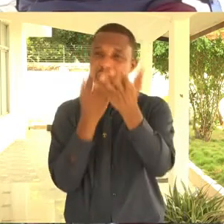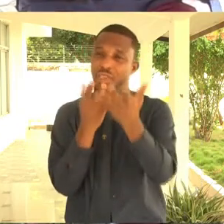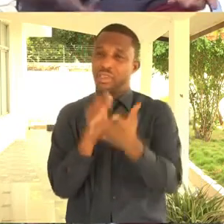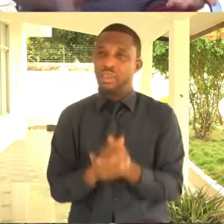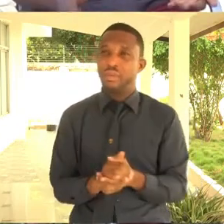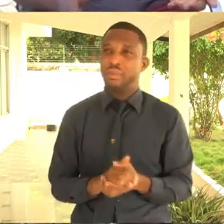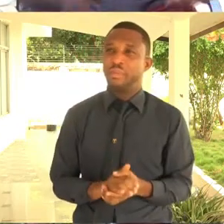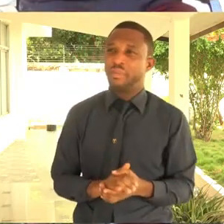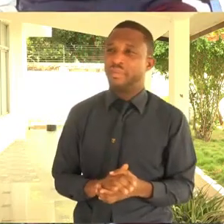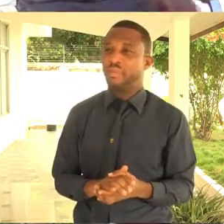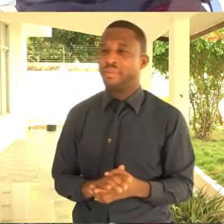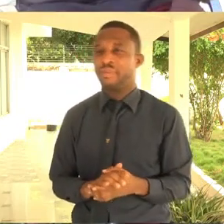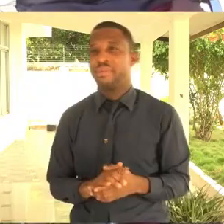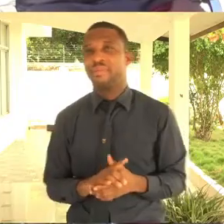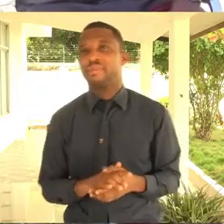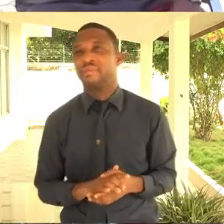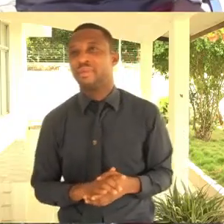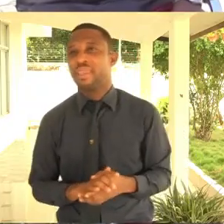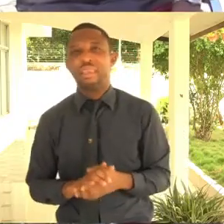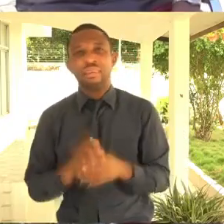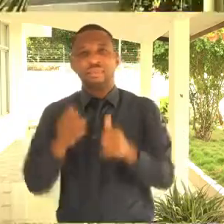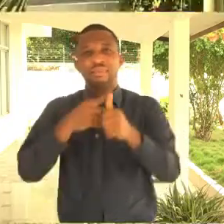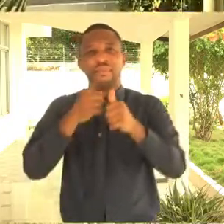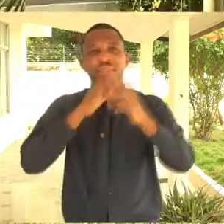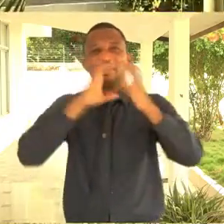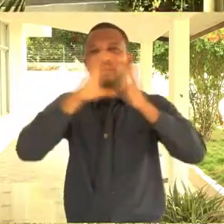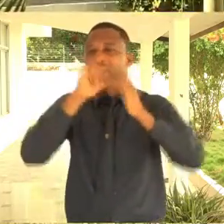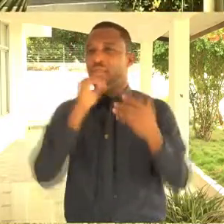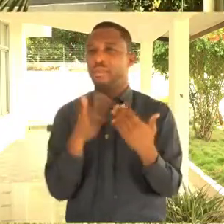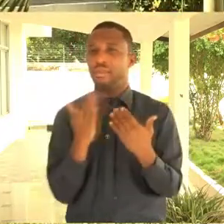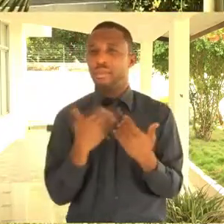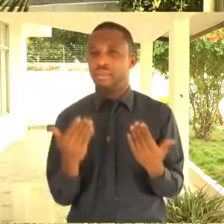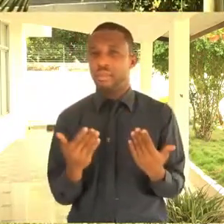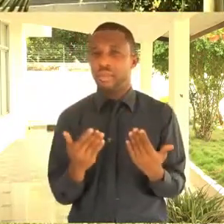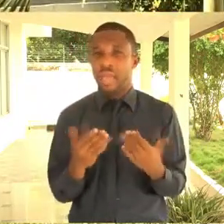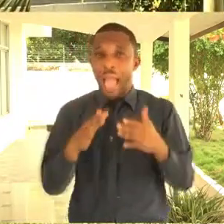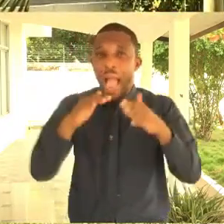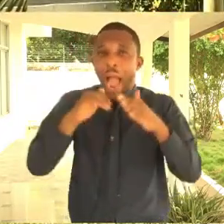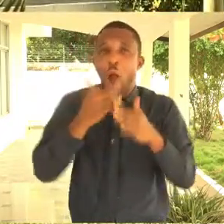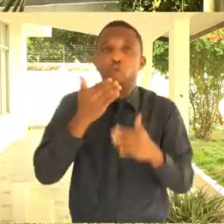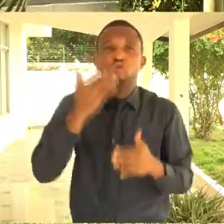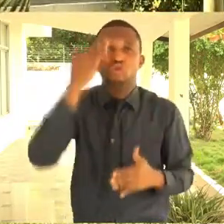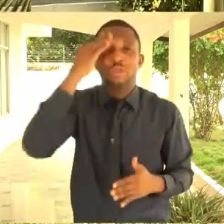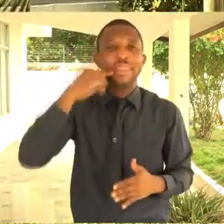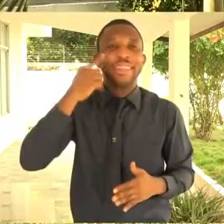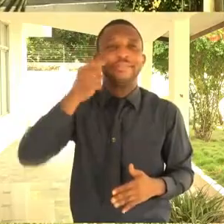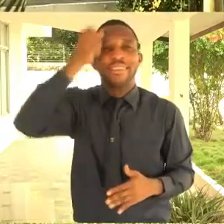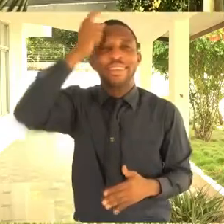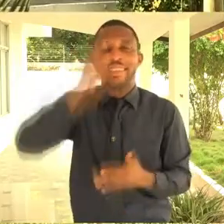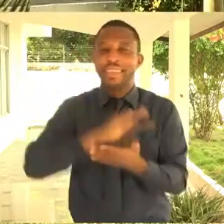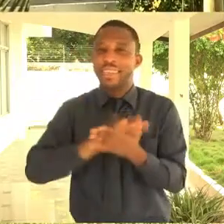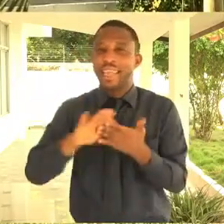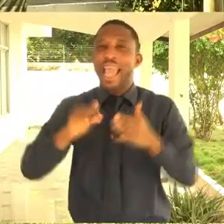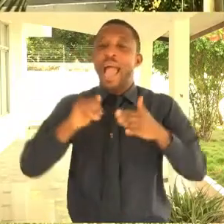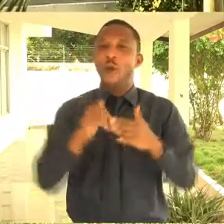us all the time in there. Because if one deaf person gets it, it's going to be disastrous for Gennians. Because first of all, you can't even